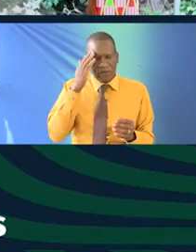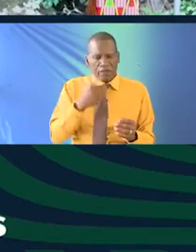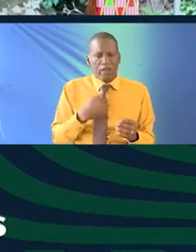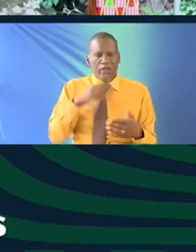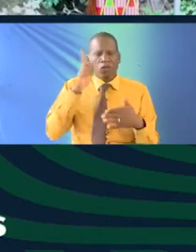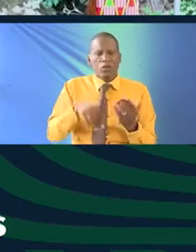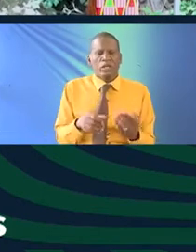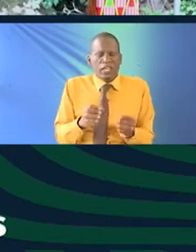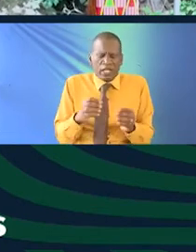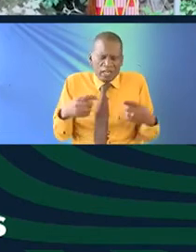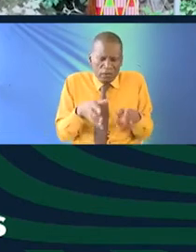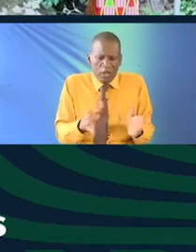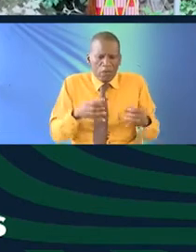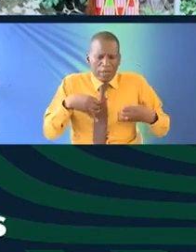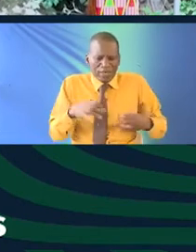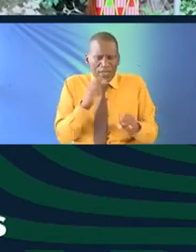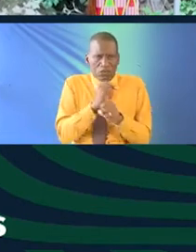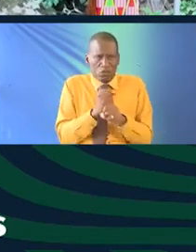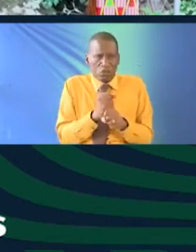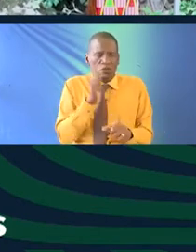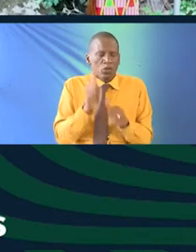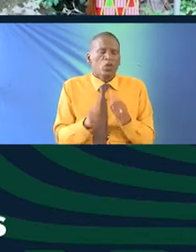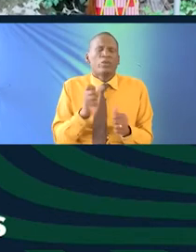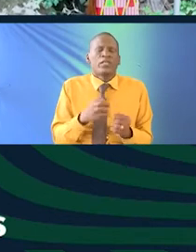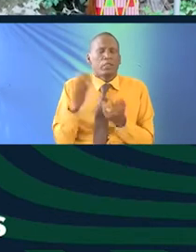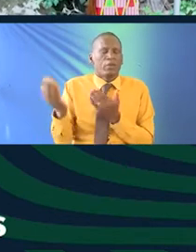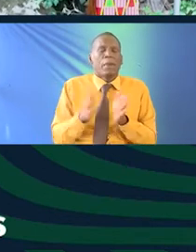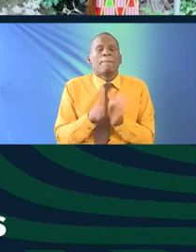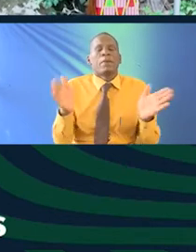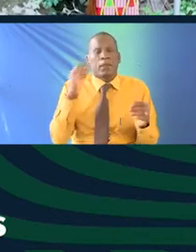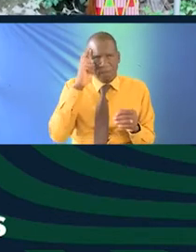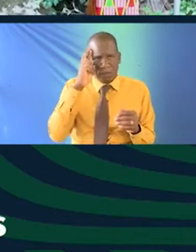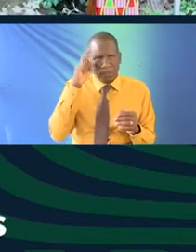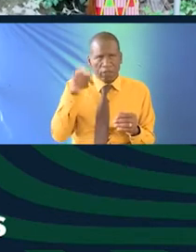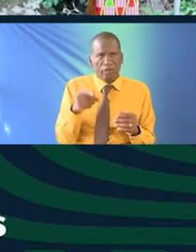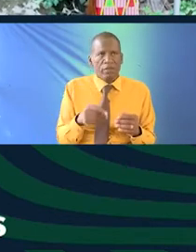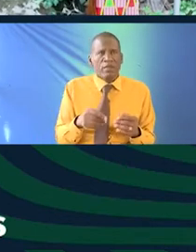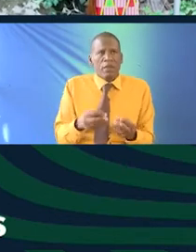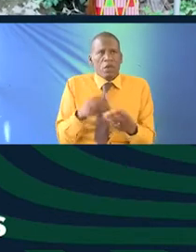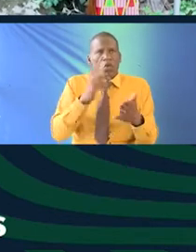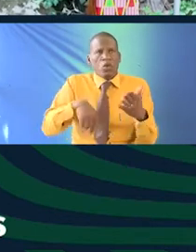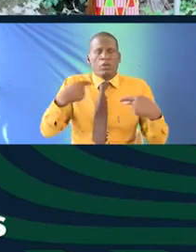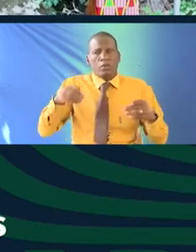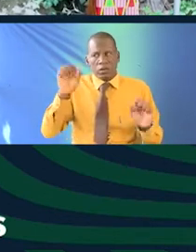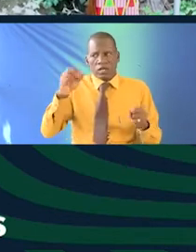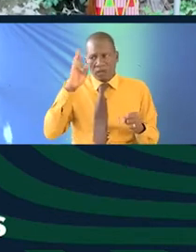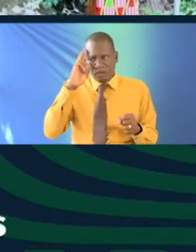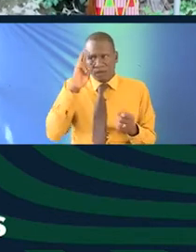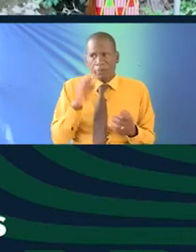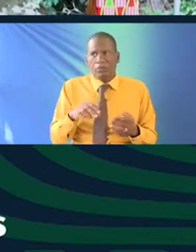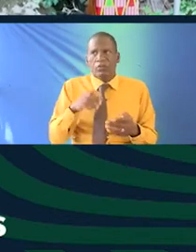think what in a small way we're attempting to do which is bring public memory into it often what people remember